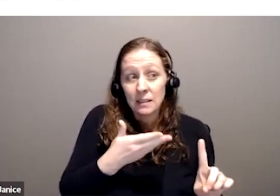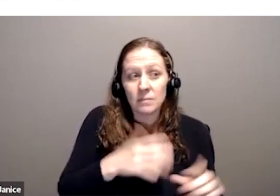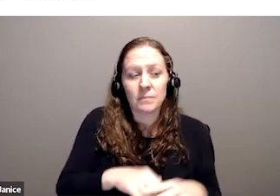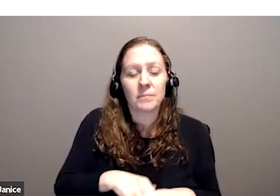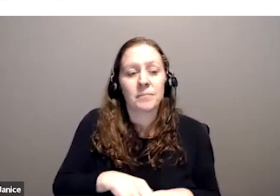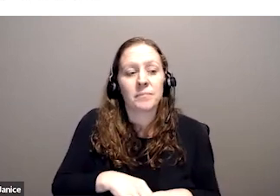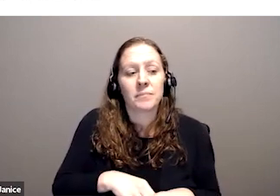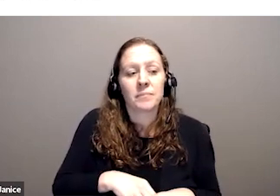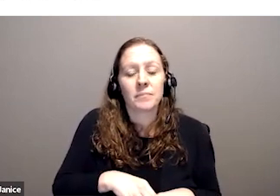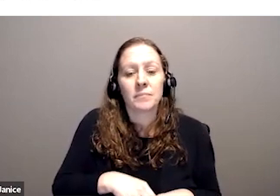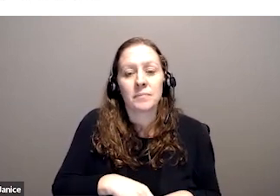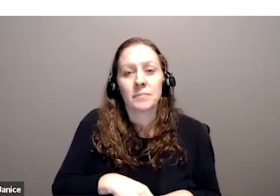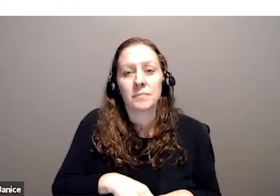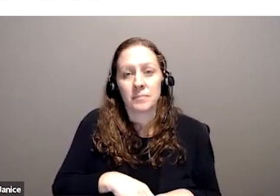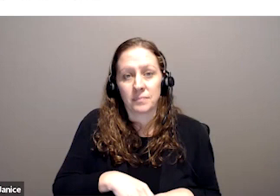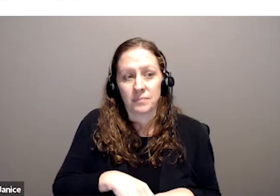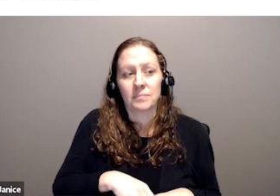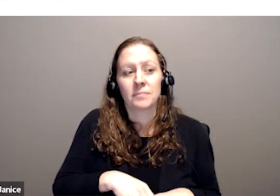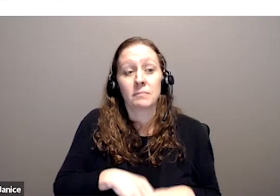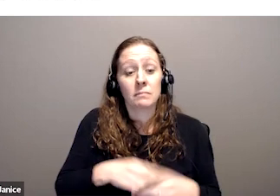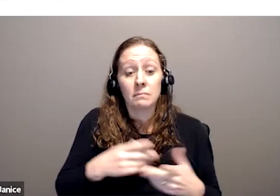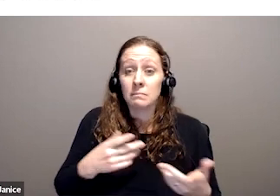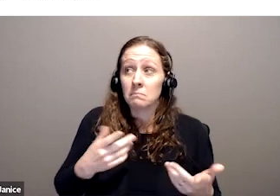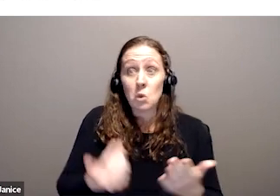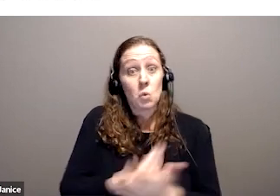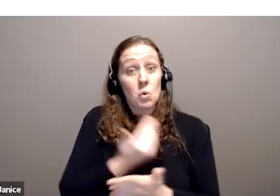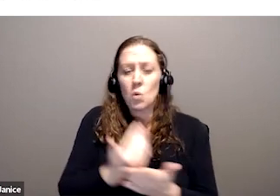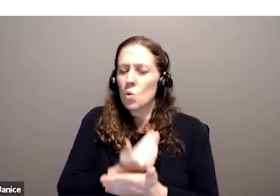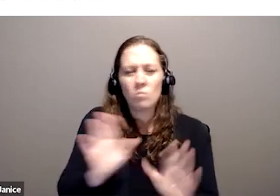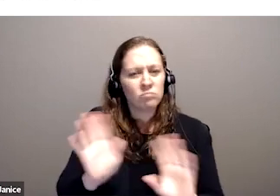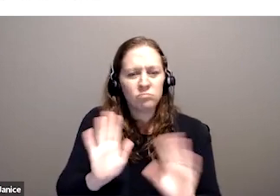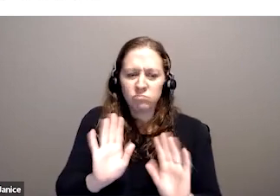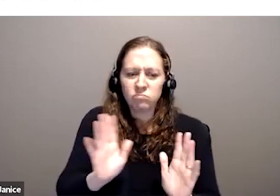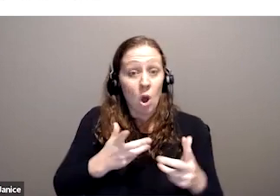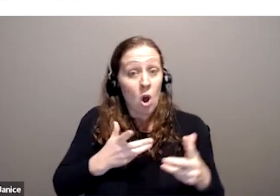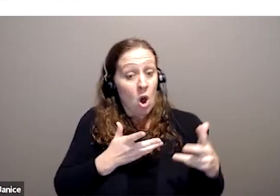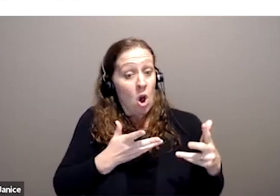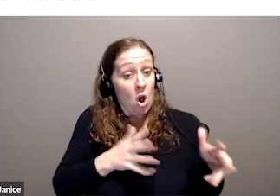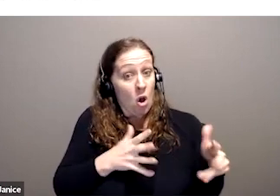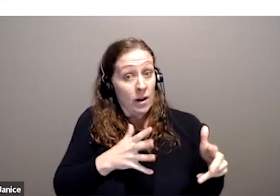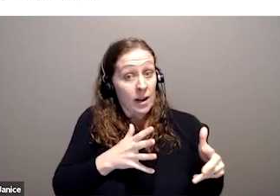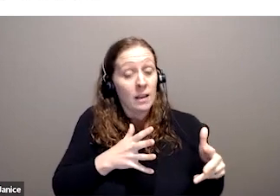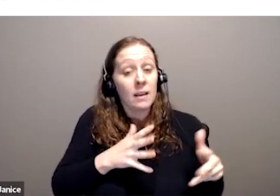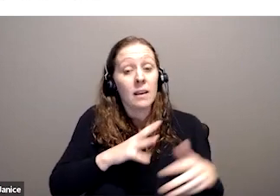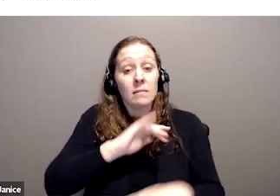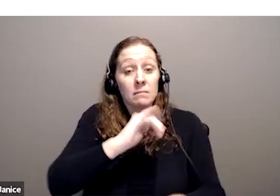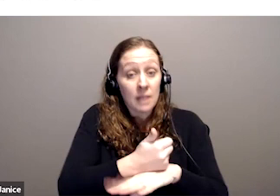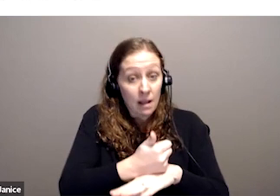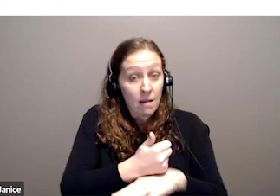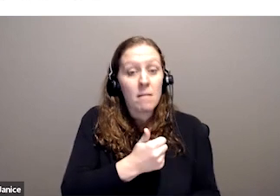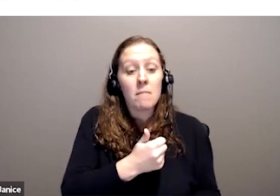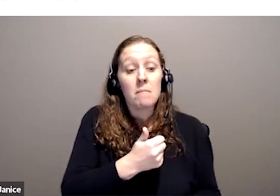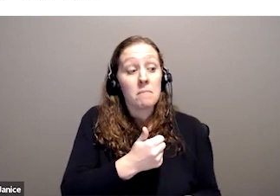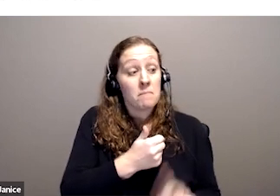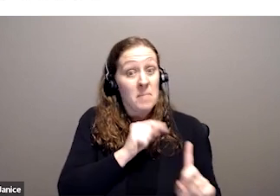And it is in a sense not a new thing. It's trying to build upon what's already been created that's been